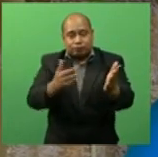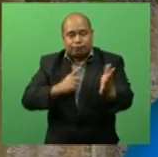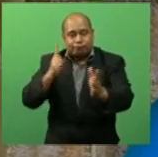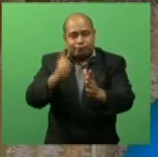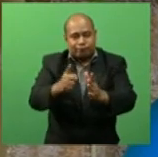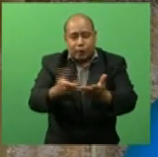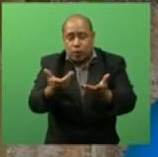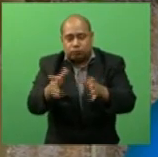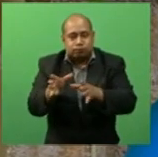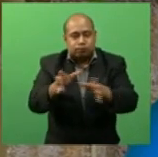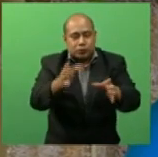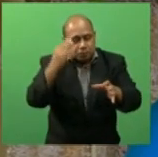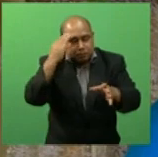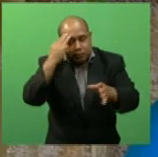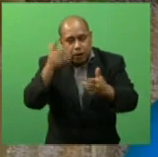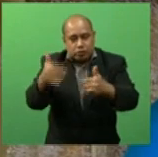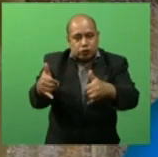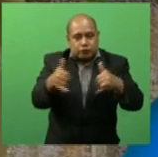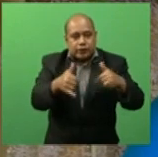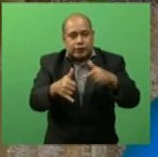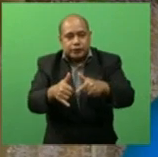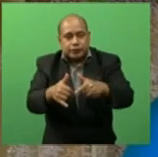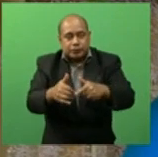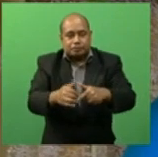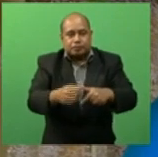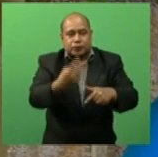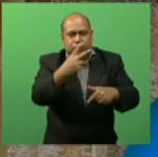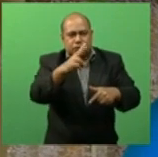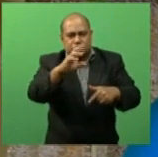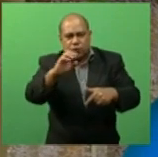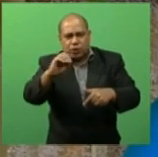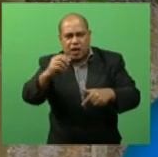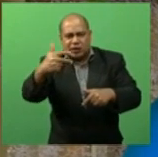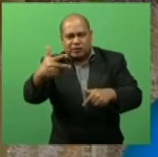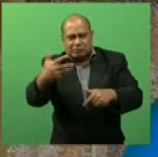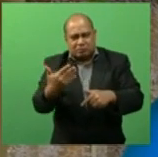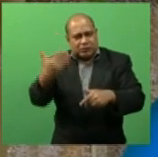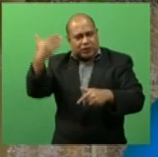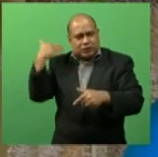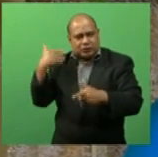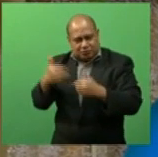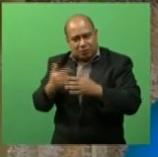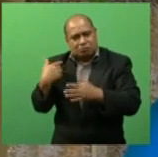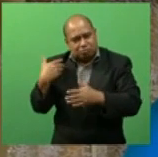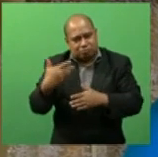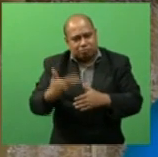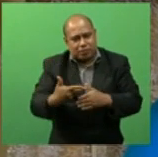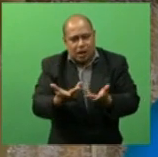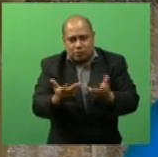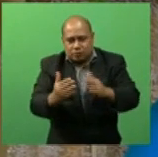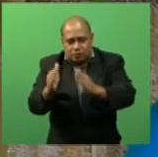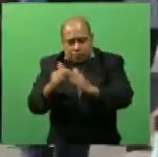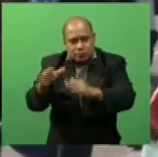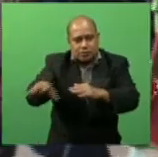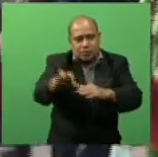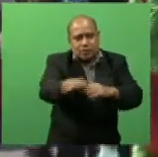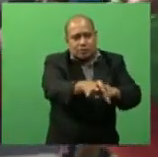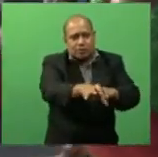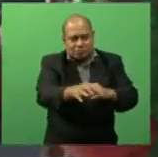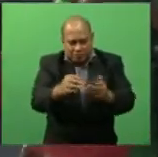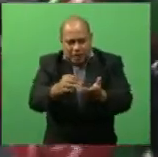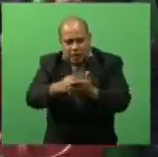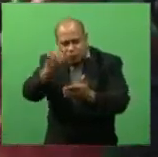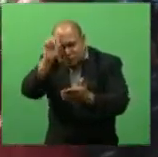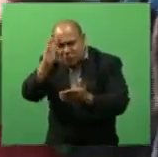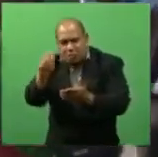health we've been running since 2008 and we provide community awareness and education as well as counseling in the community as